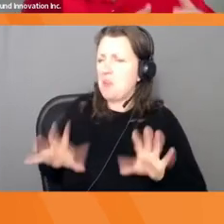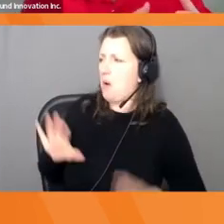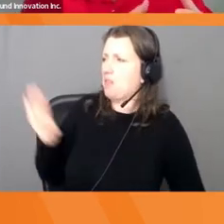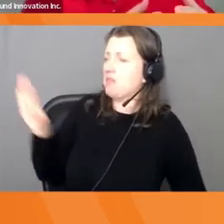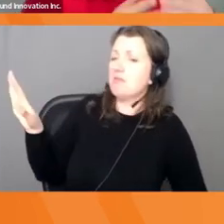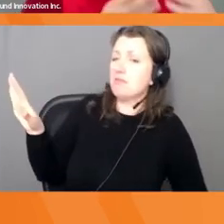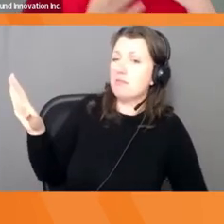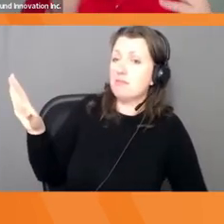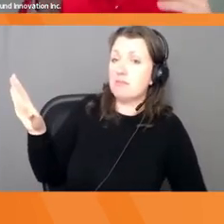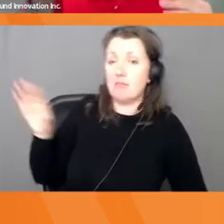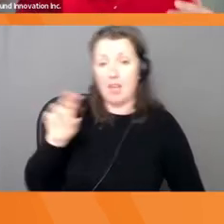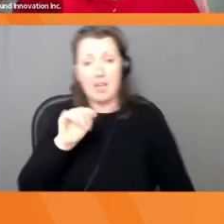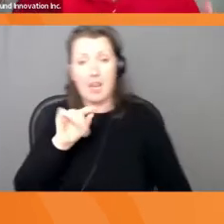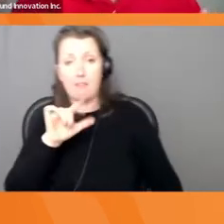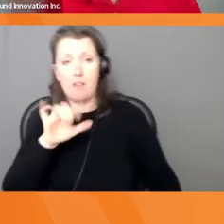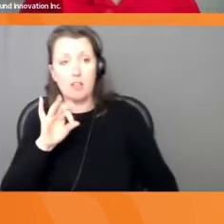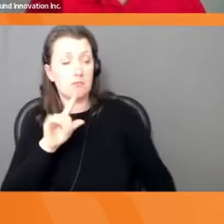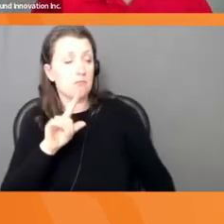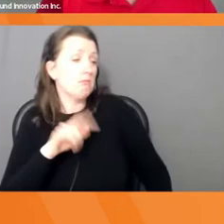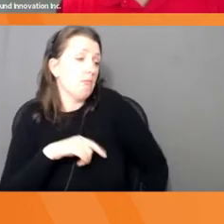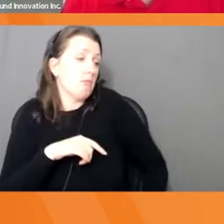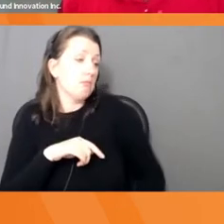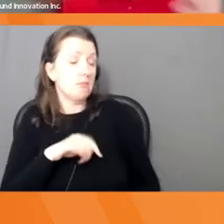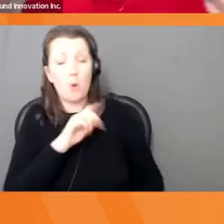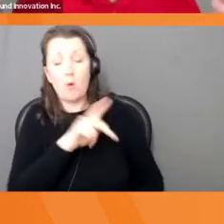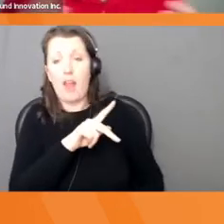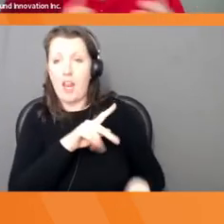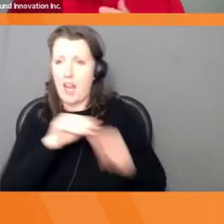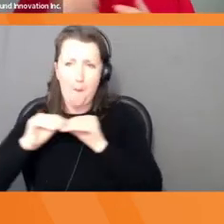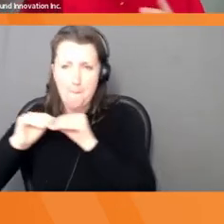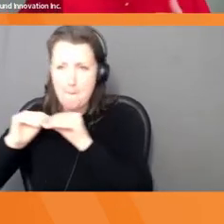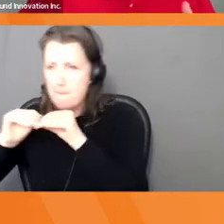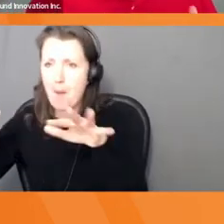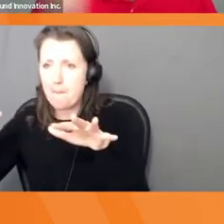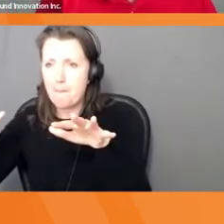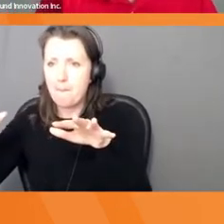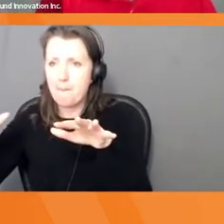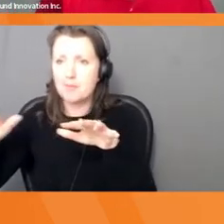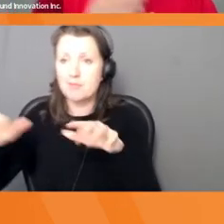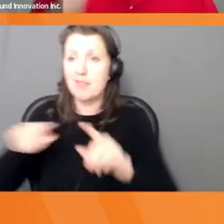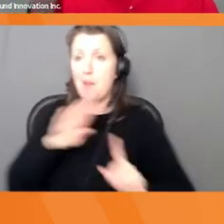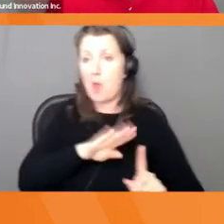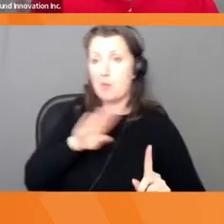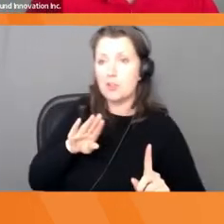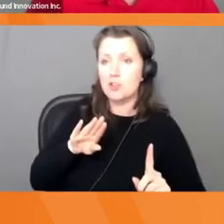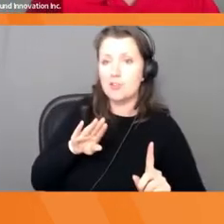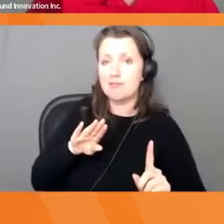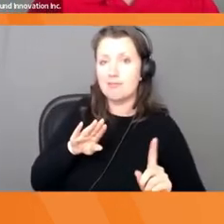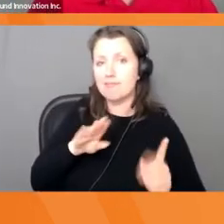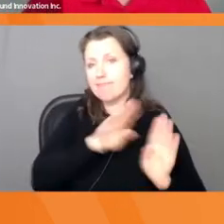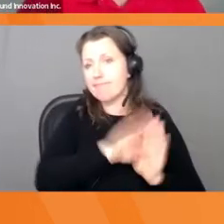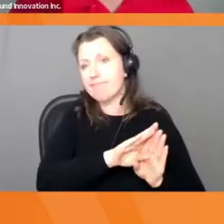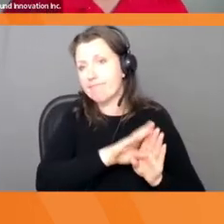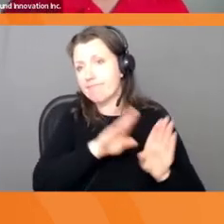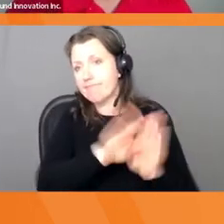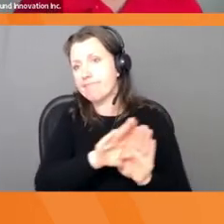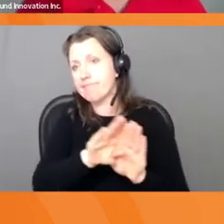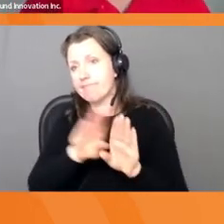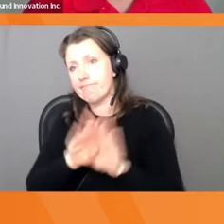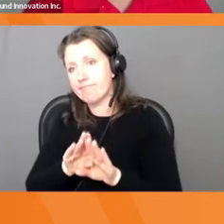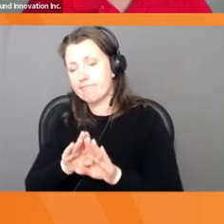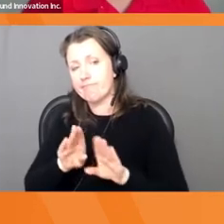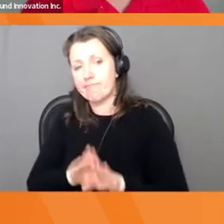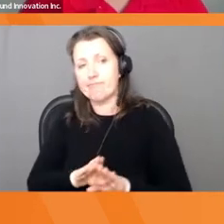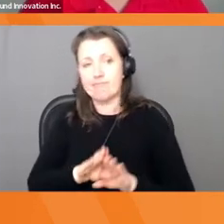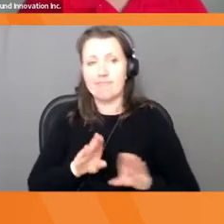the opportunity to move with technology and move with customers. And again, it's on another